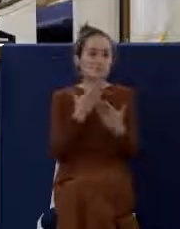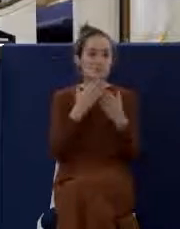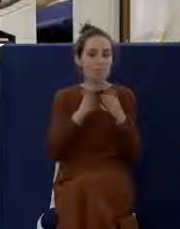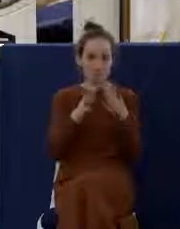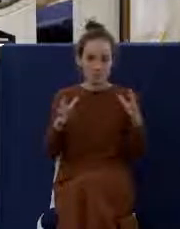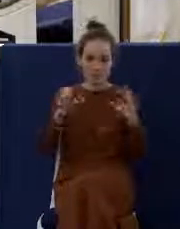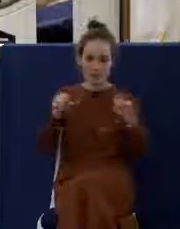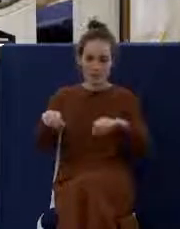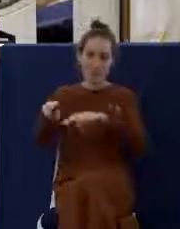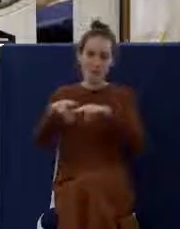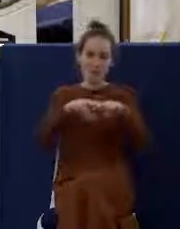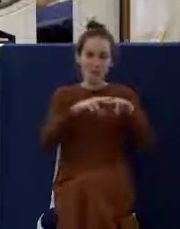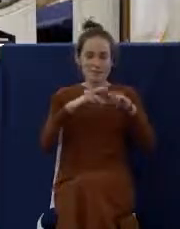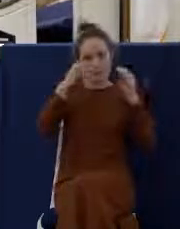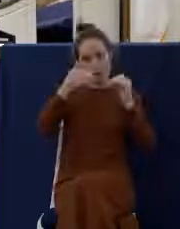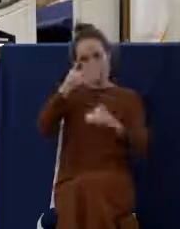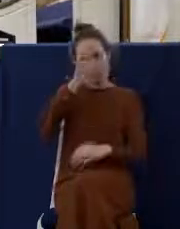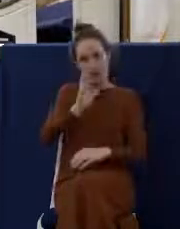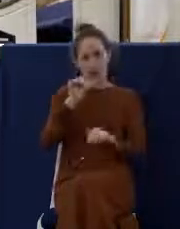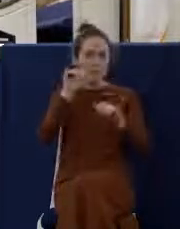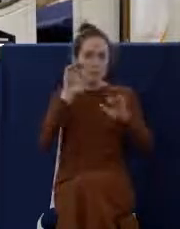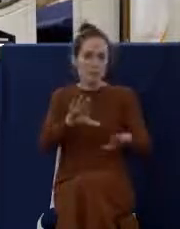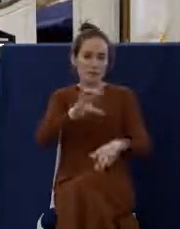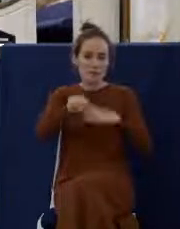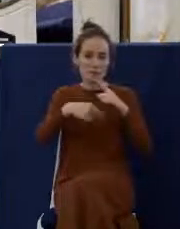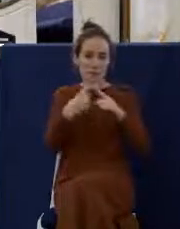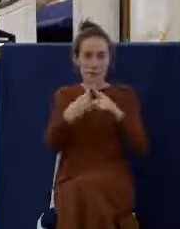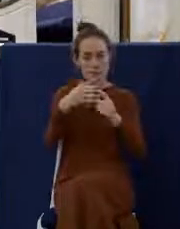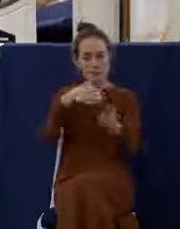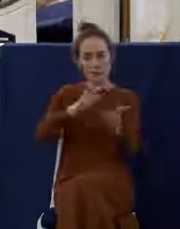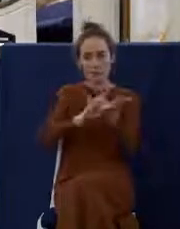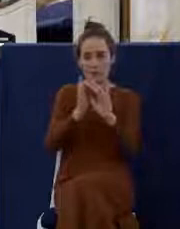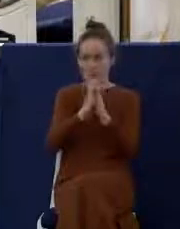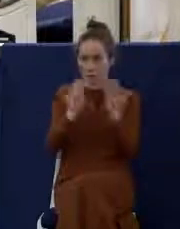much. You may be seated. May God bless us as we go to his word today.